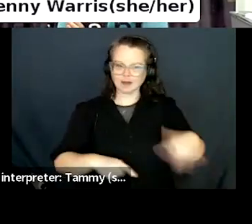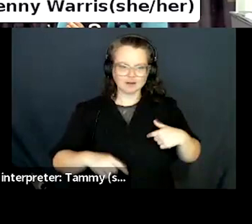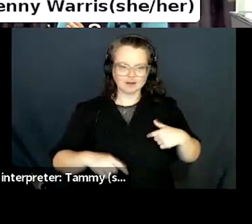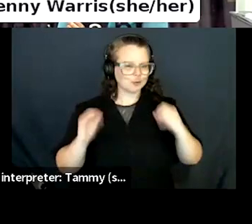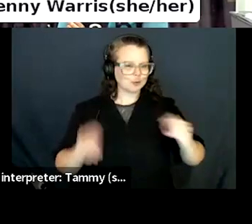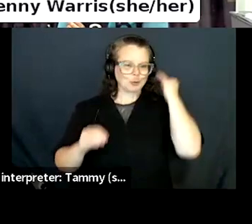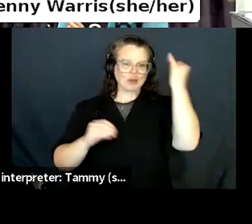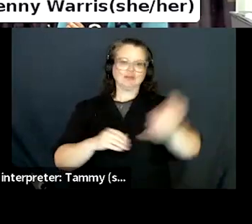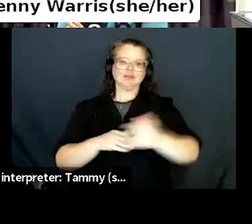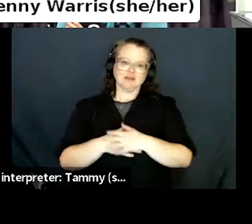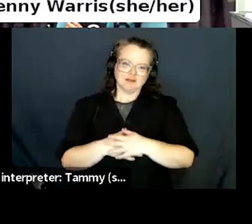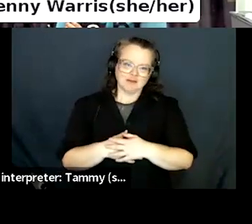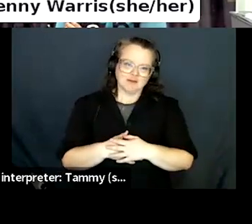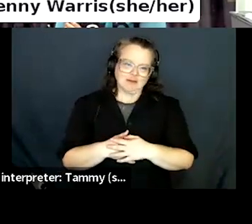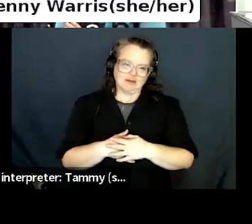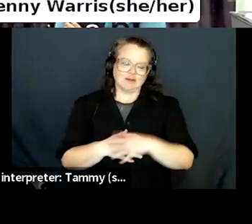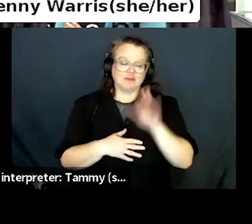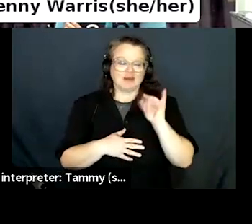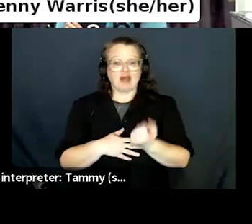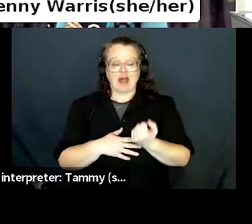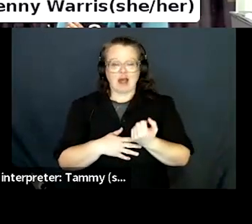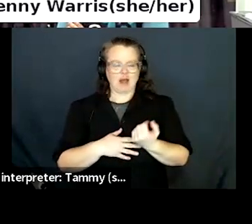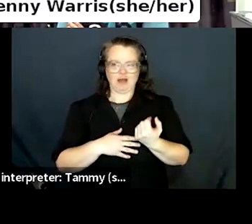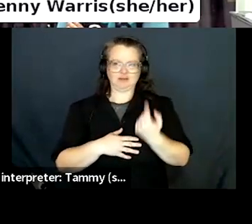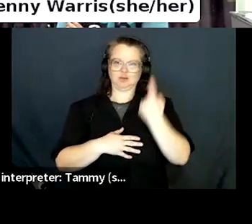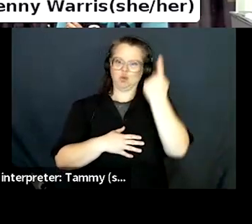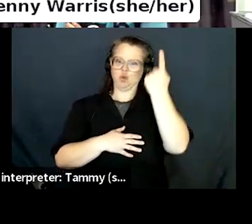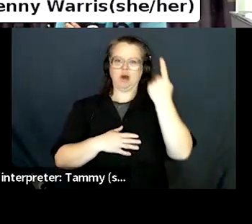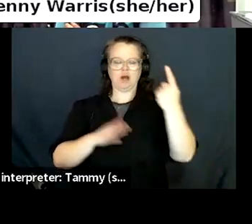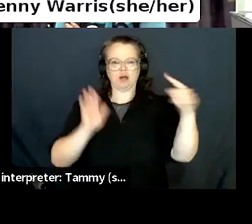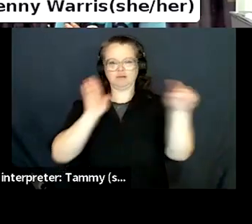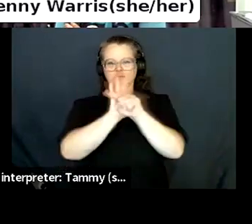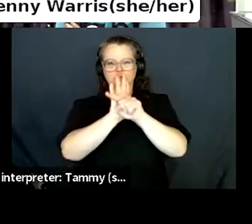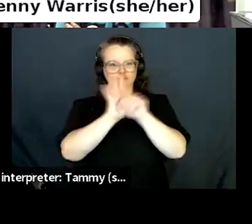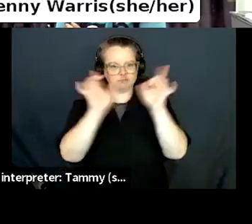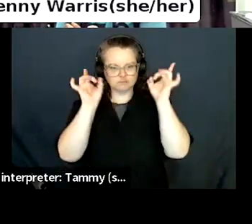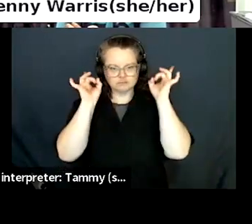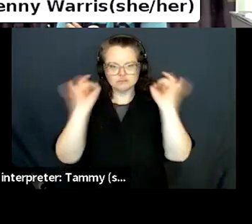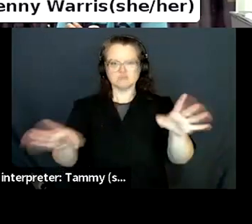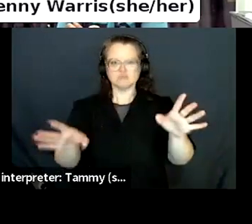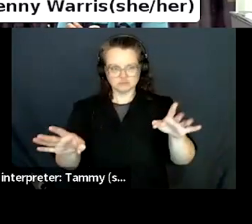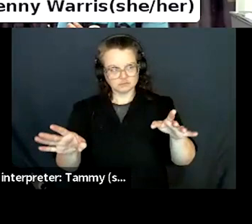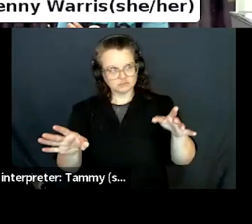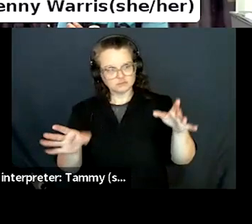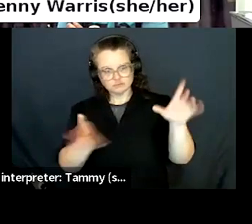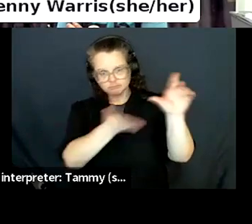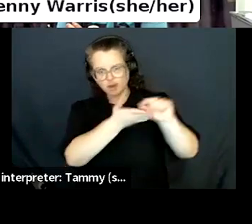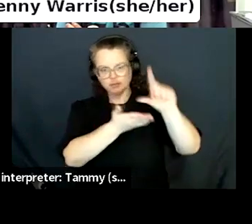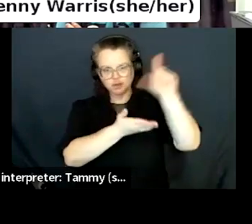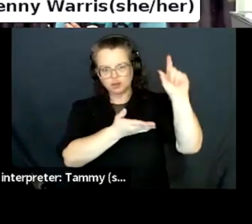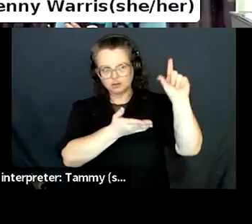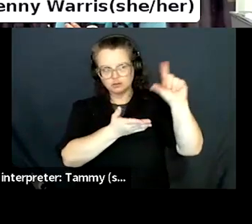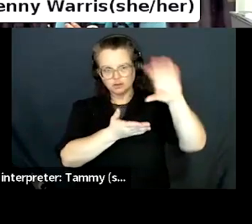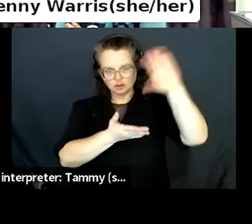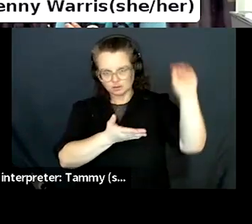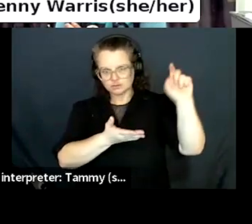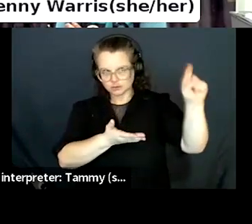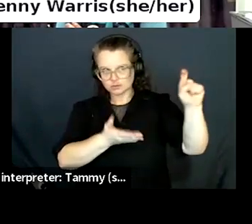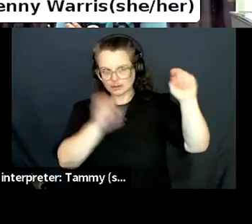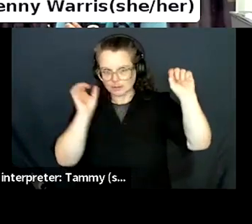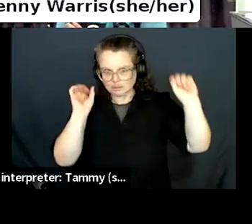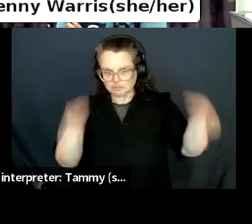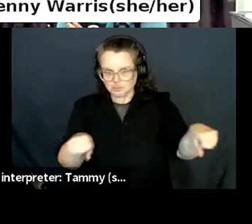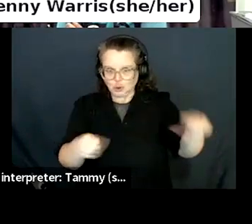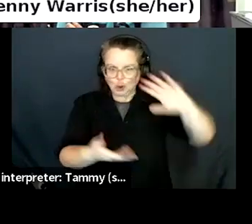that's one. The second inefficiency would point out, you know, we're talking a lot about the difficulty of onboarding with the